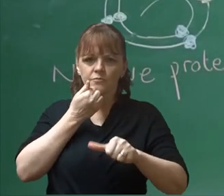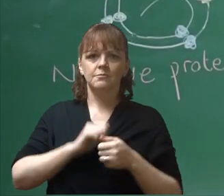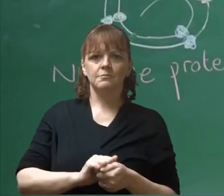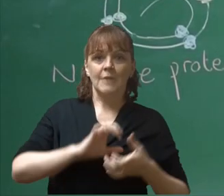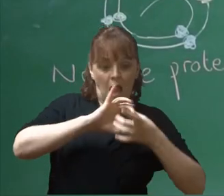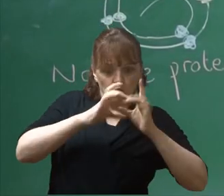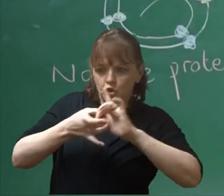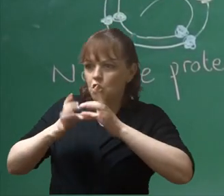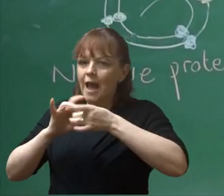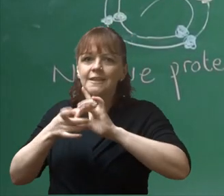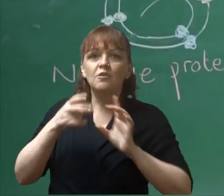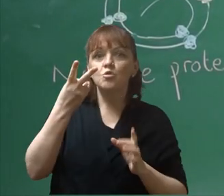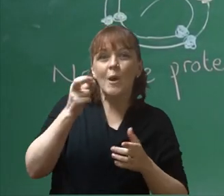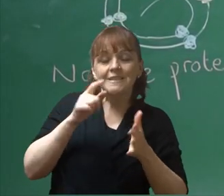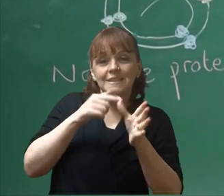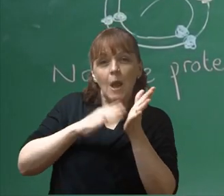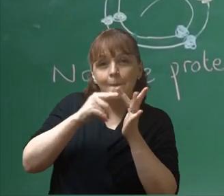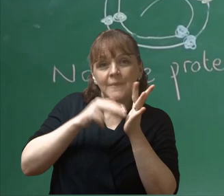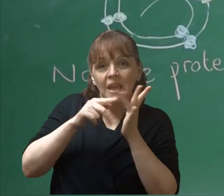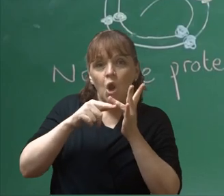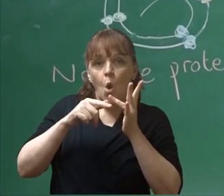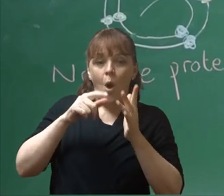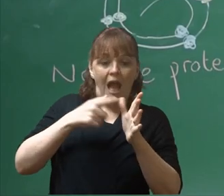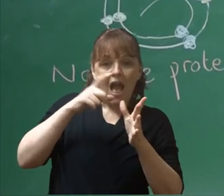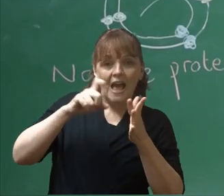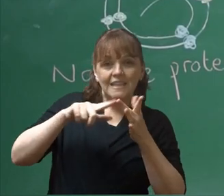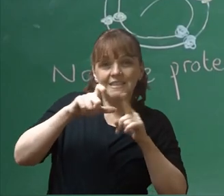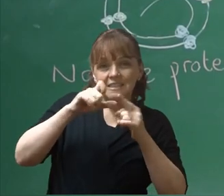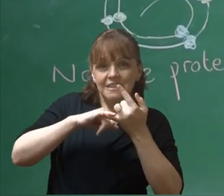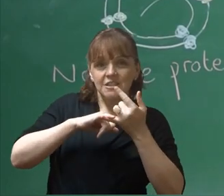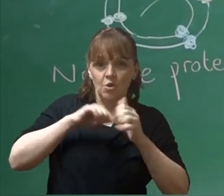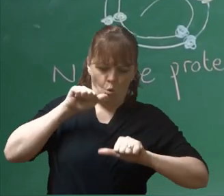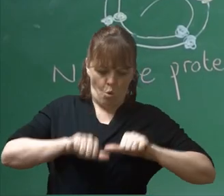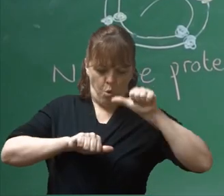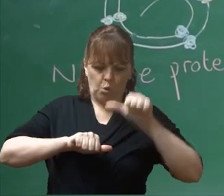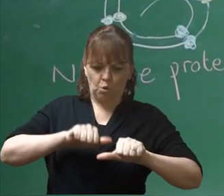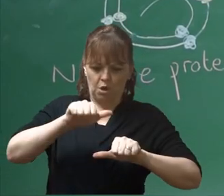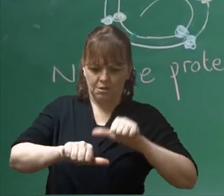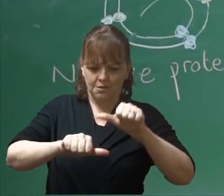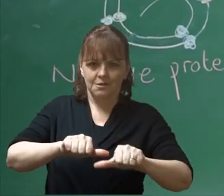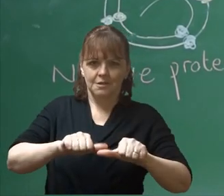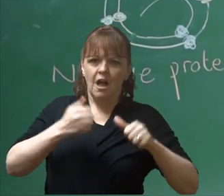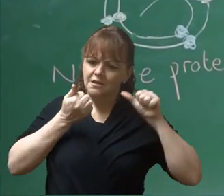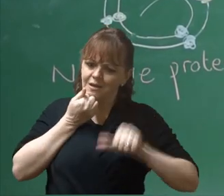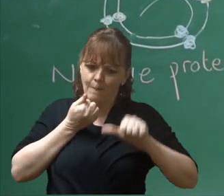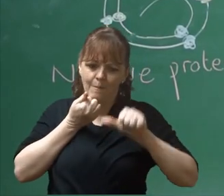chain of 20 amino acids, ordered and numbered.